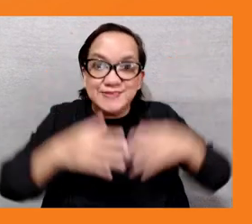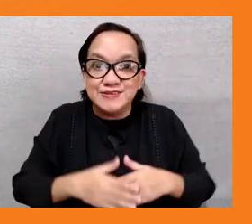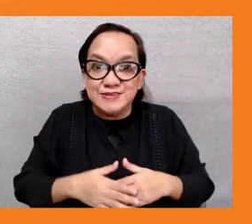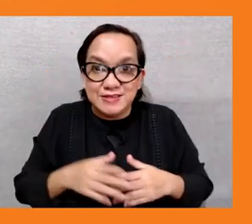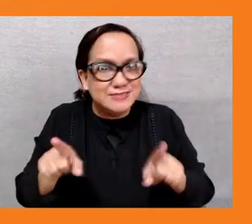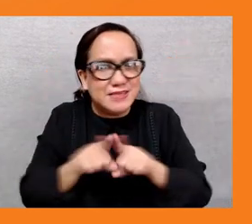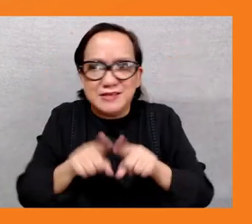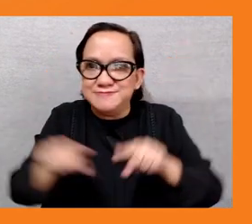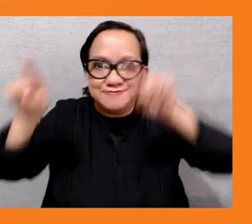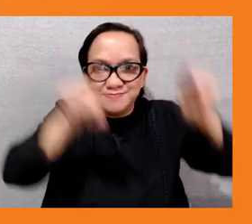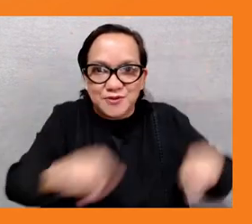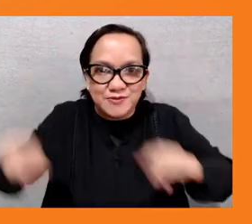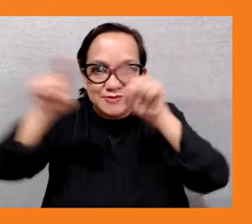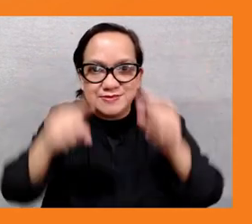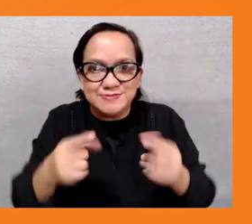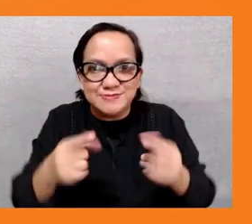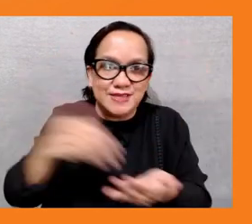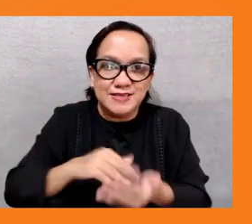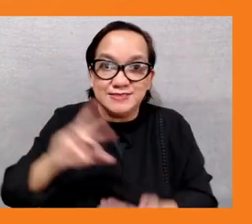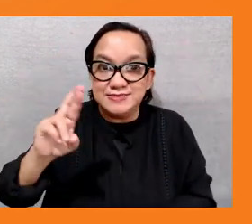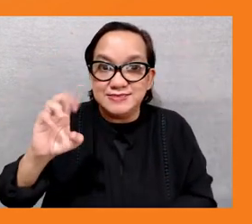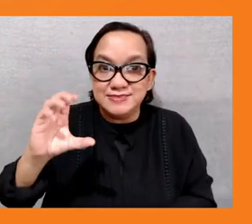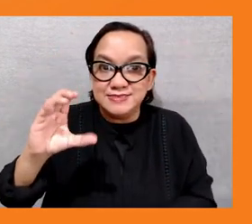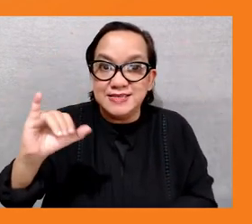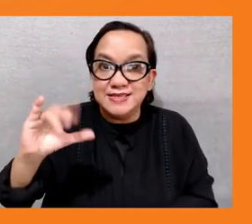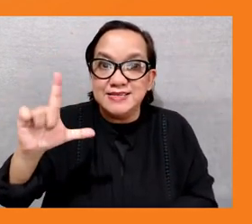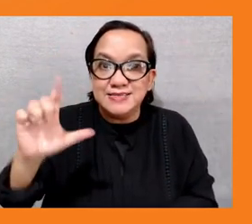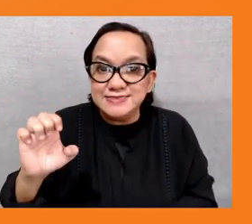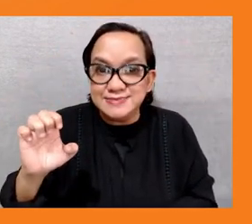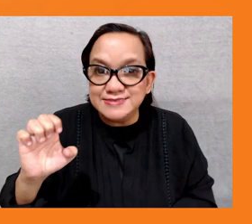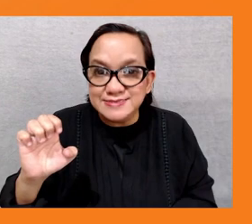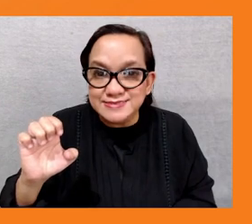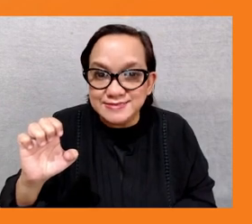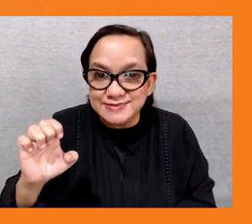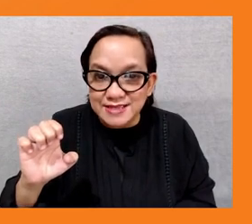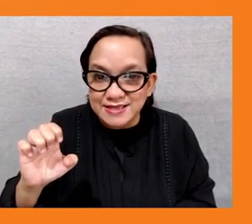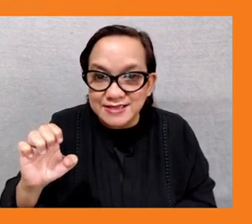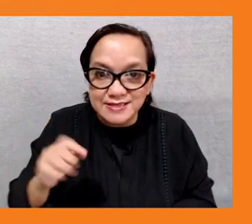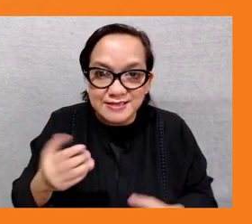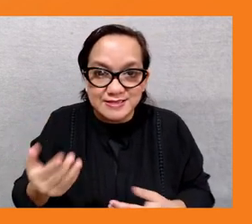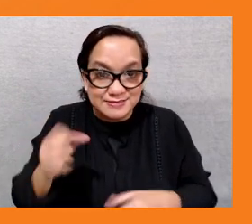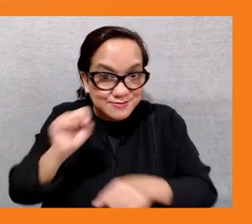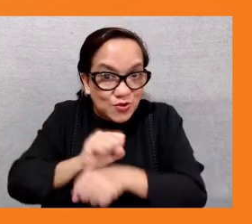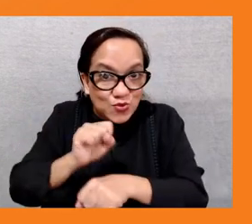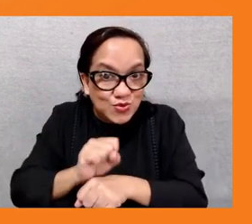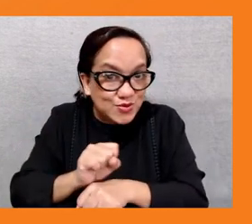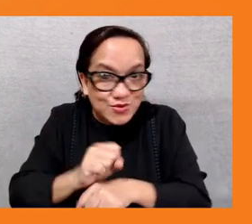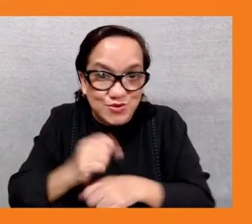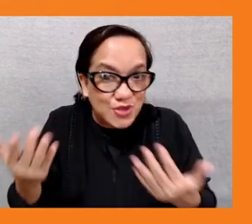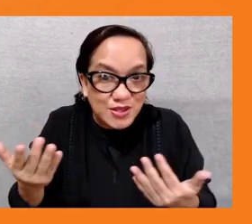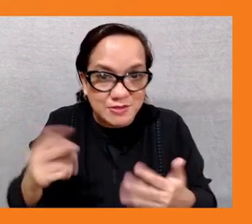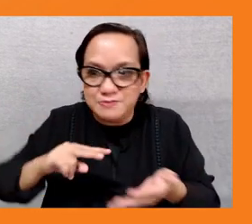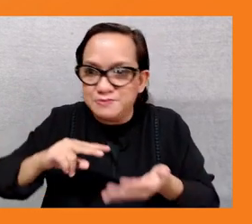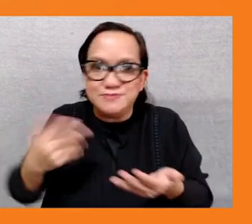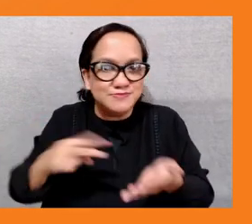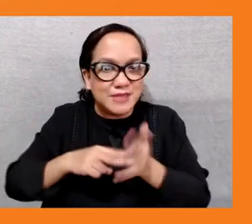so at the enterprise level you can imagine a green job to produce goods or provide services that benefit the environment for example clean